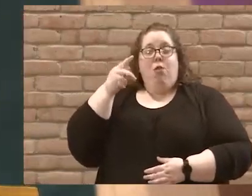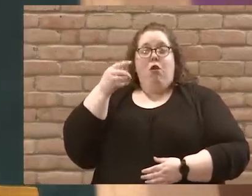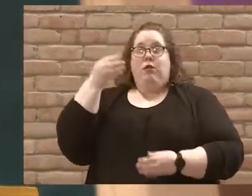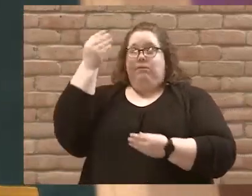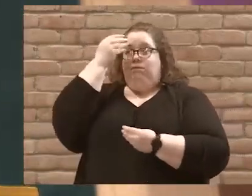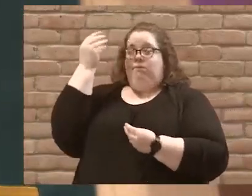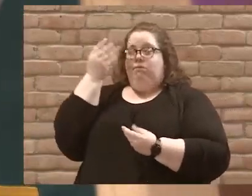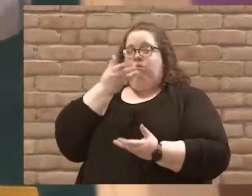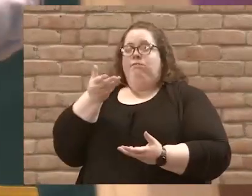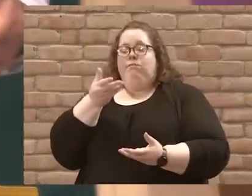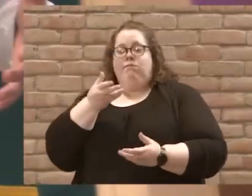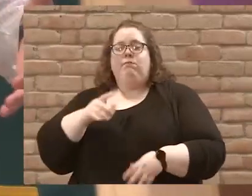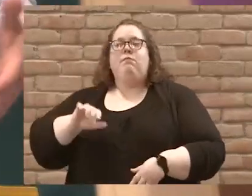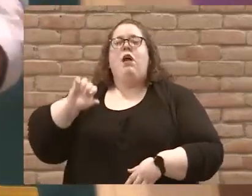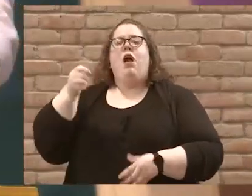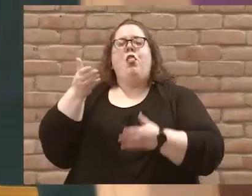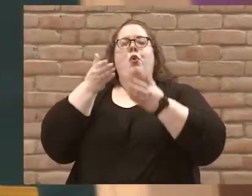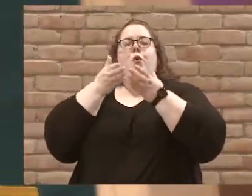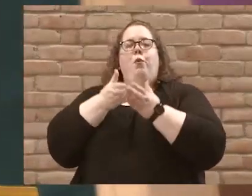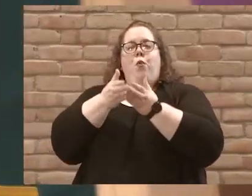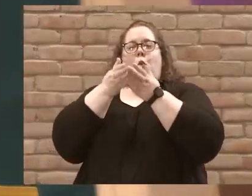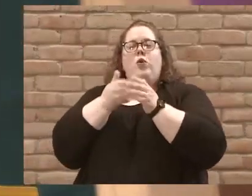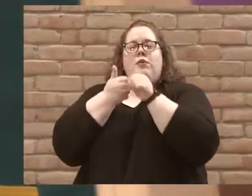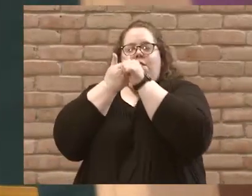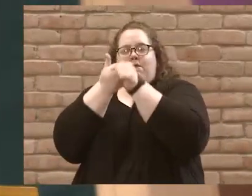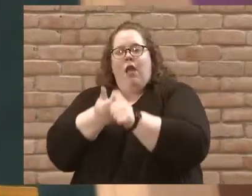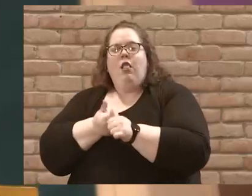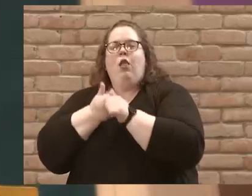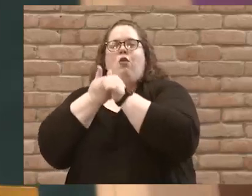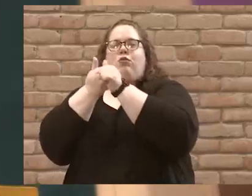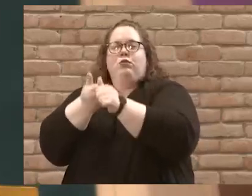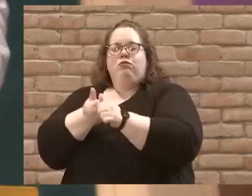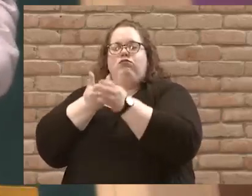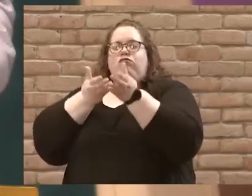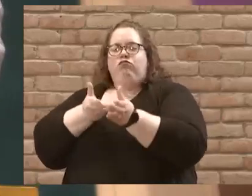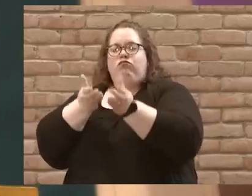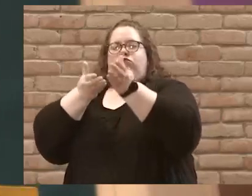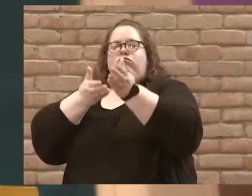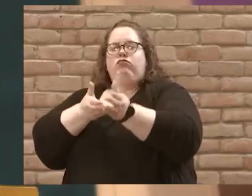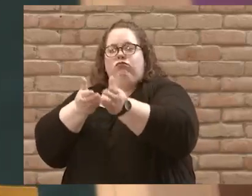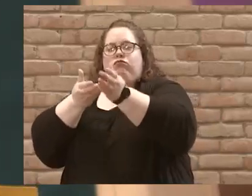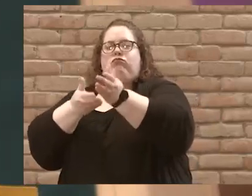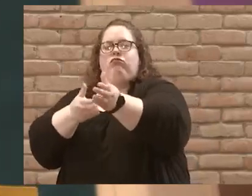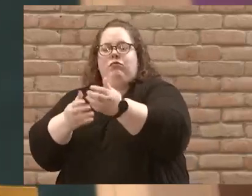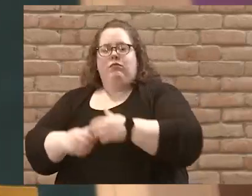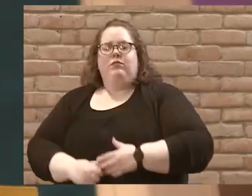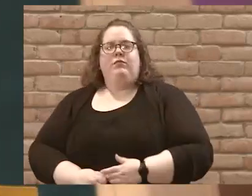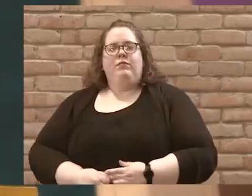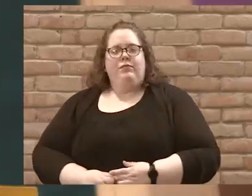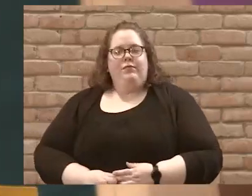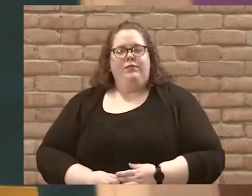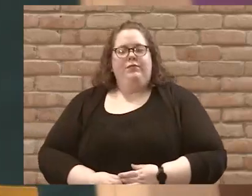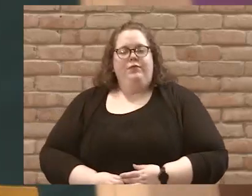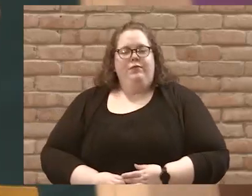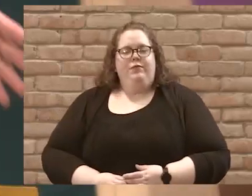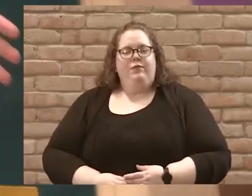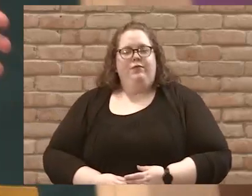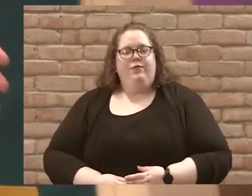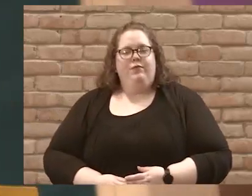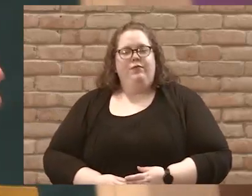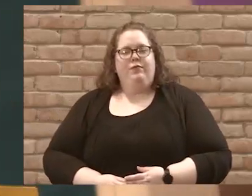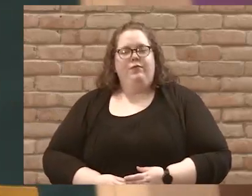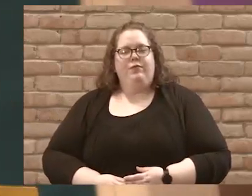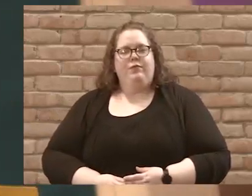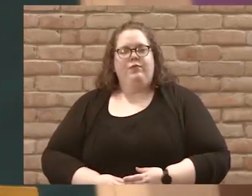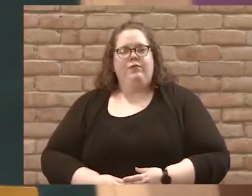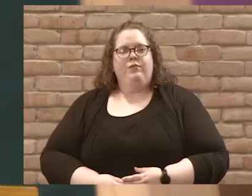he says that a bunch of other boats followed along as well. I want to take a moment here and just to step